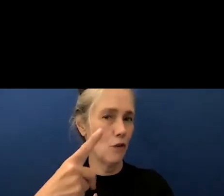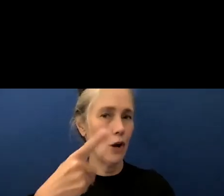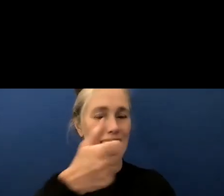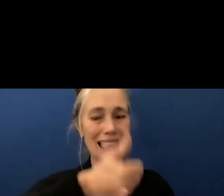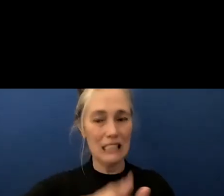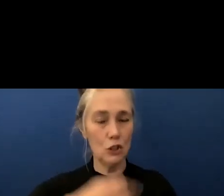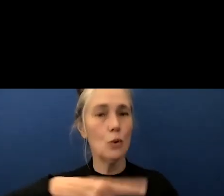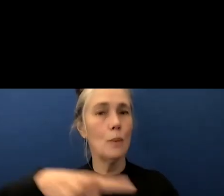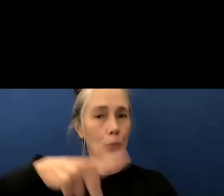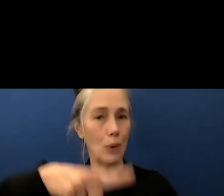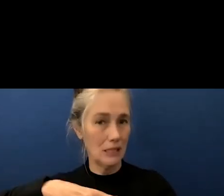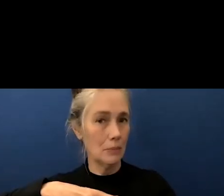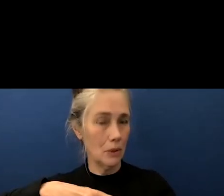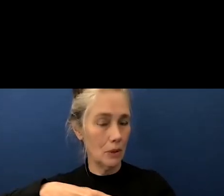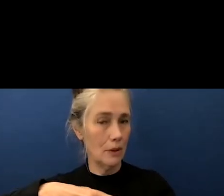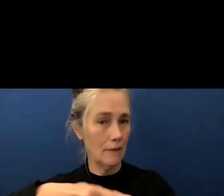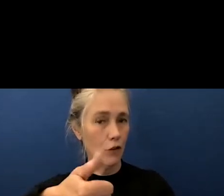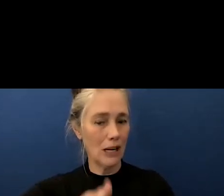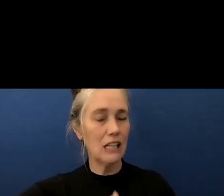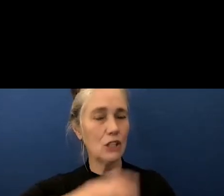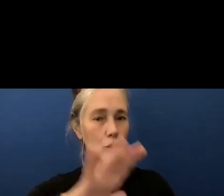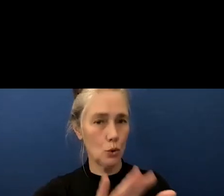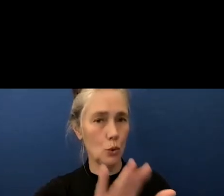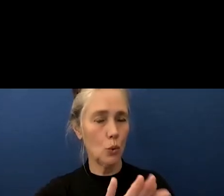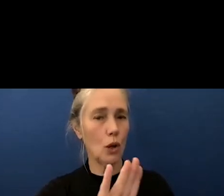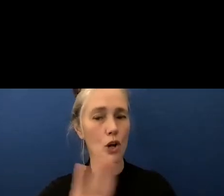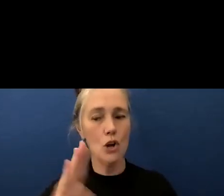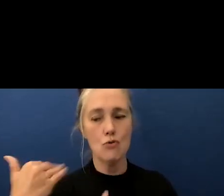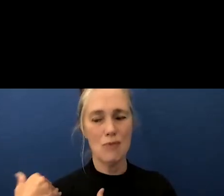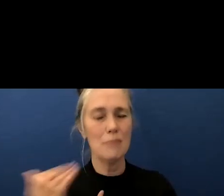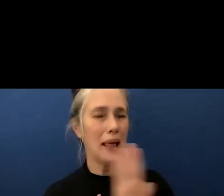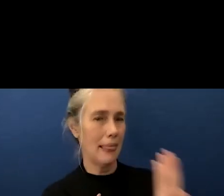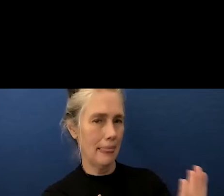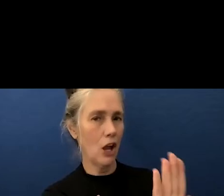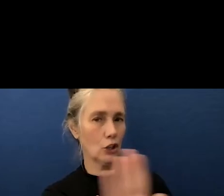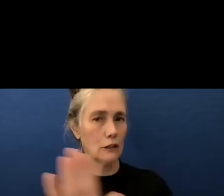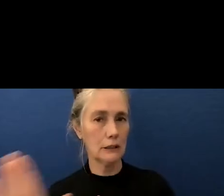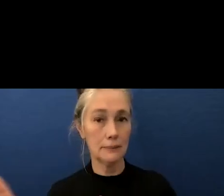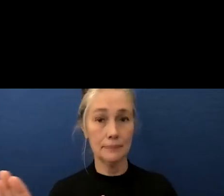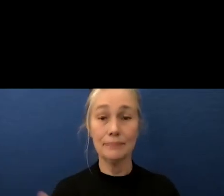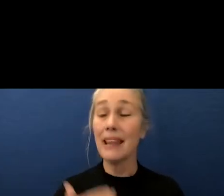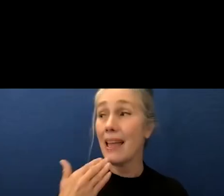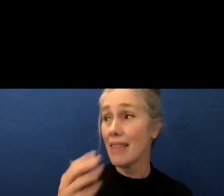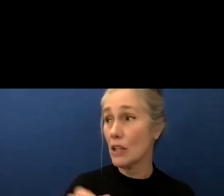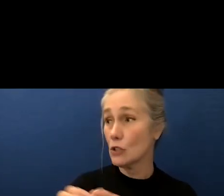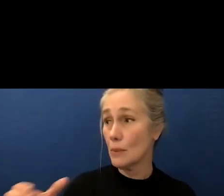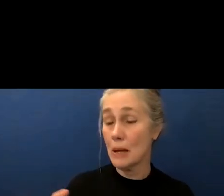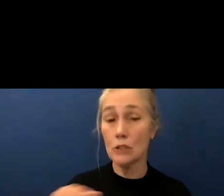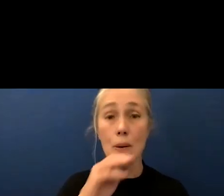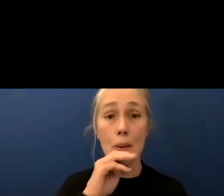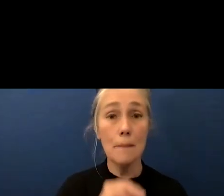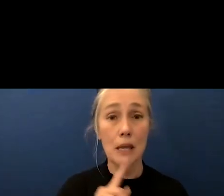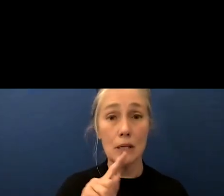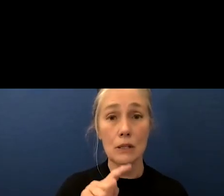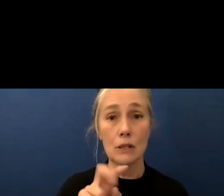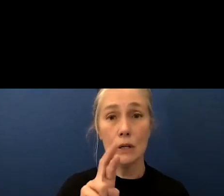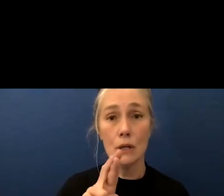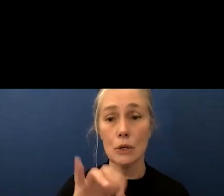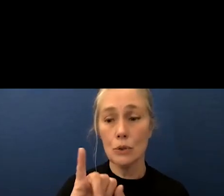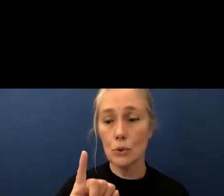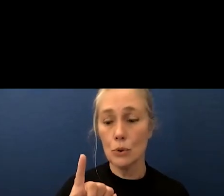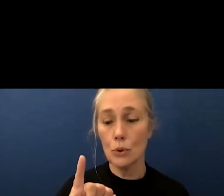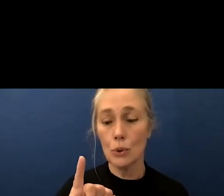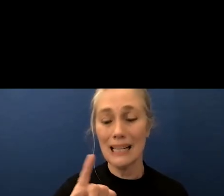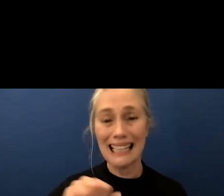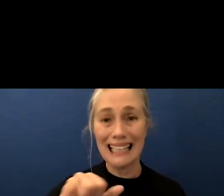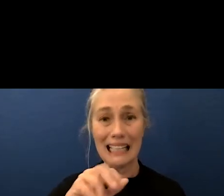alignment to that thank you very much mr jujo do we have any public comments on this item thank